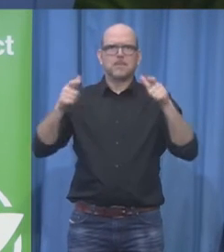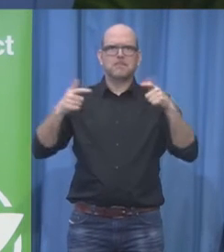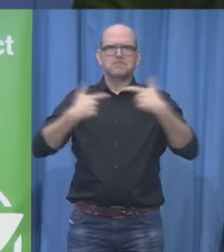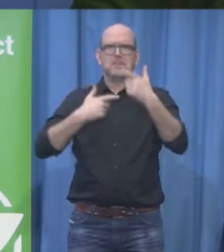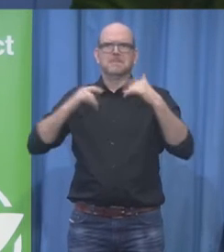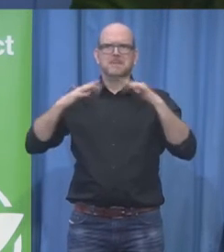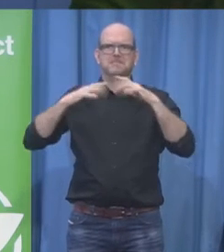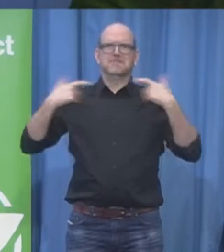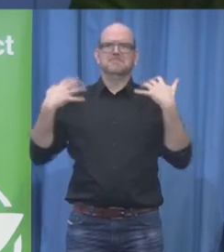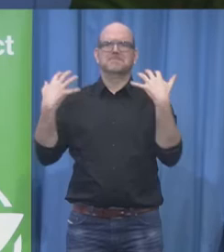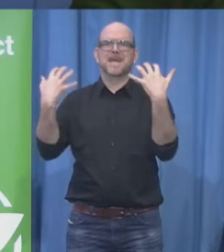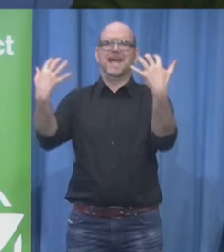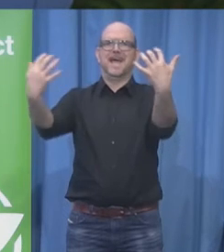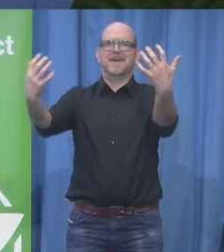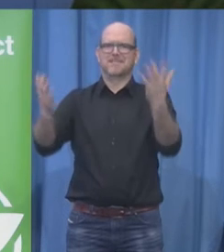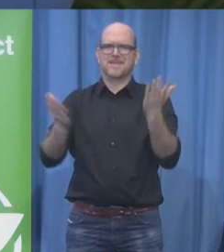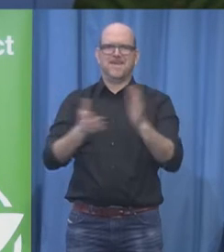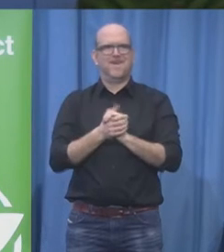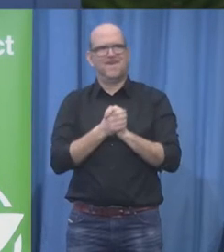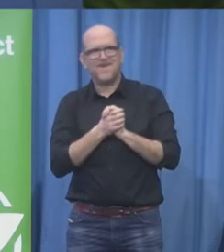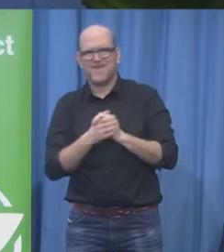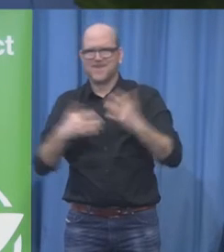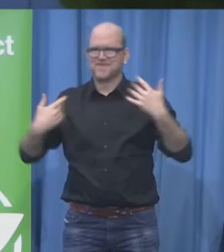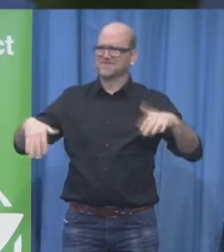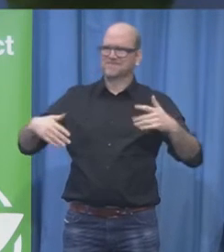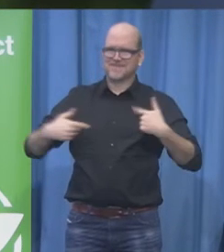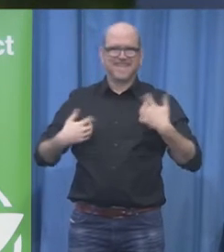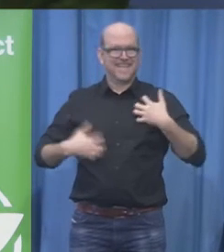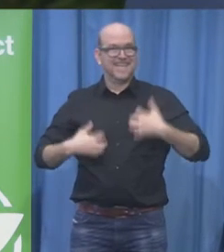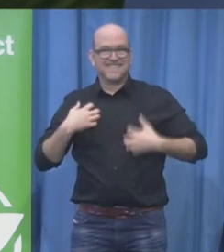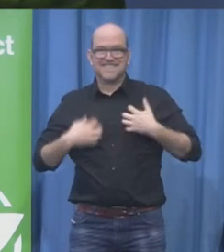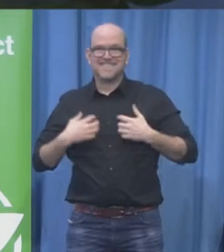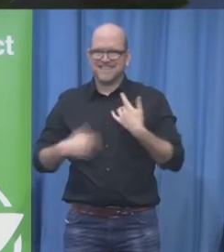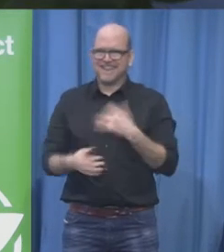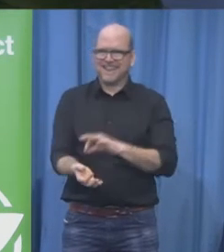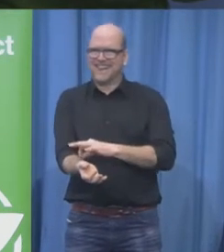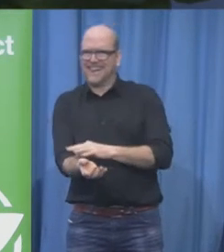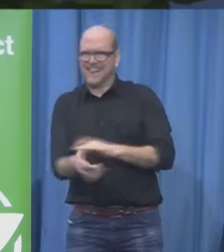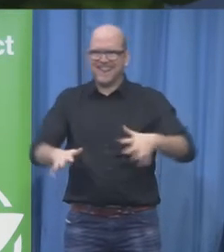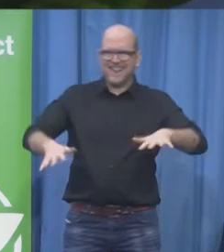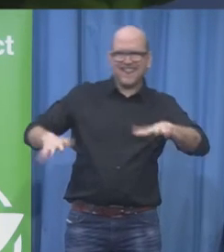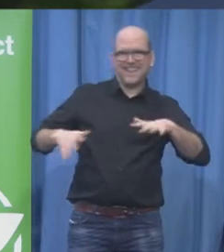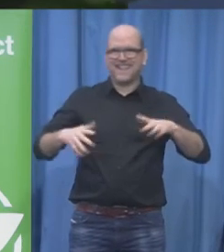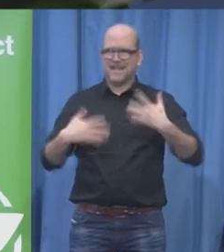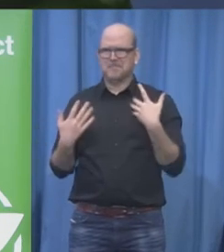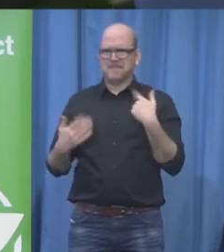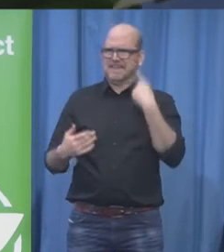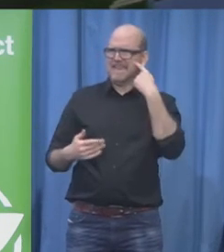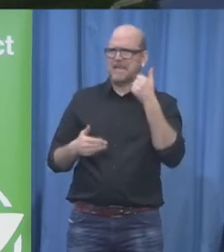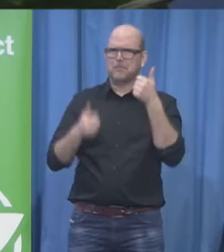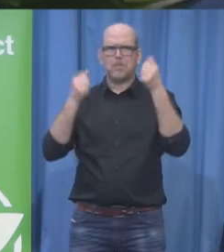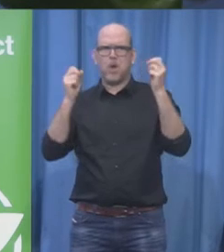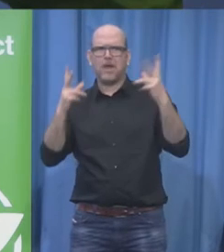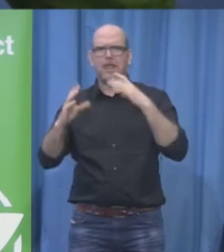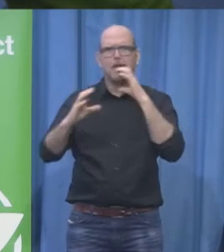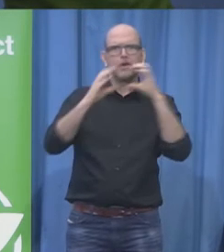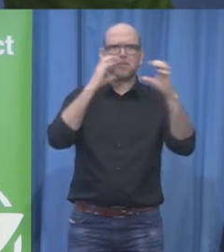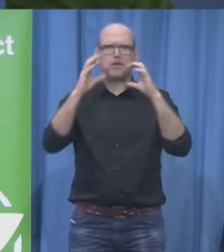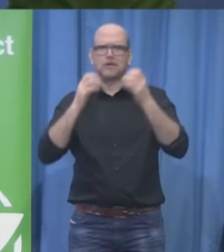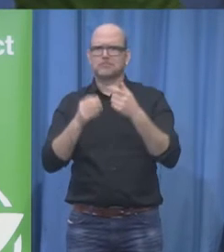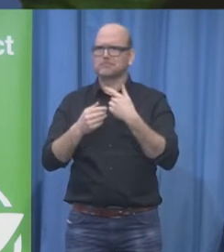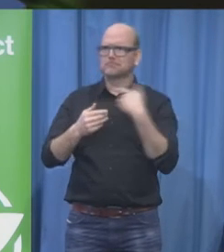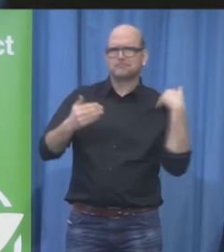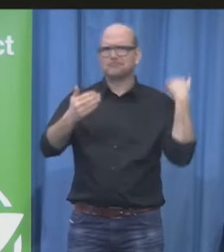nothing more exciting than just seeing all the conversations all the collaborations all the passion and the interest and now